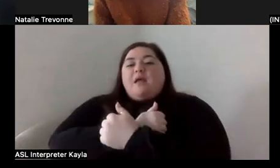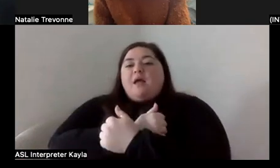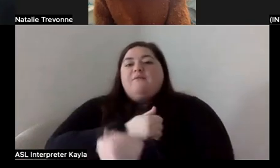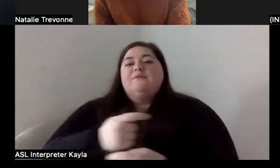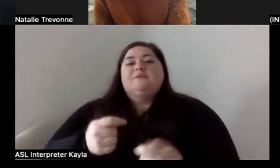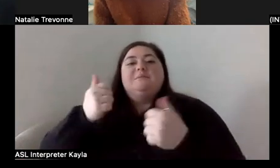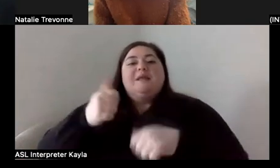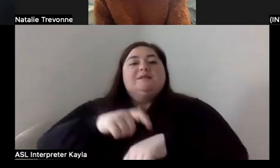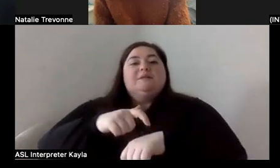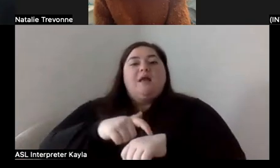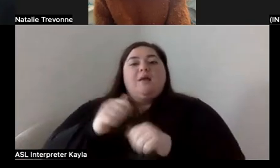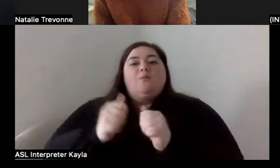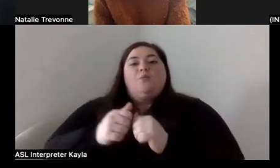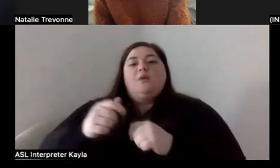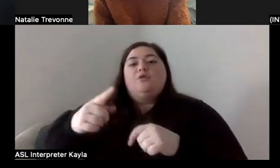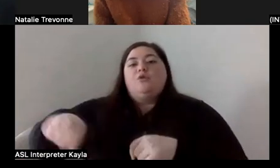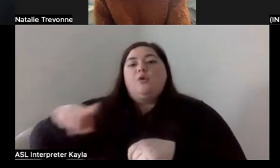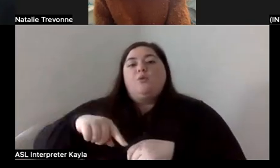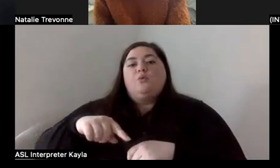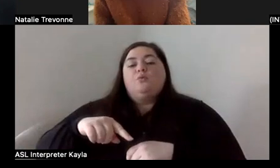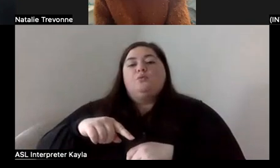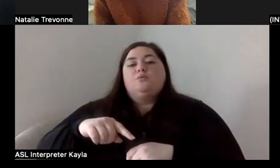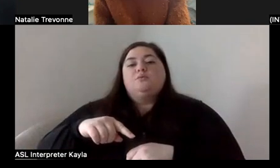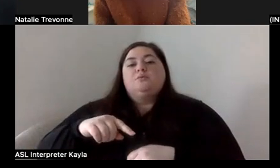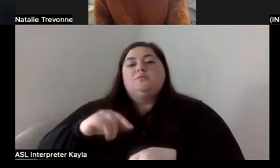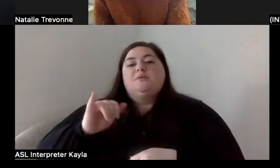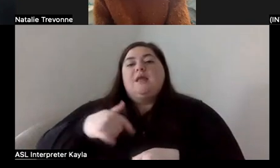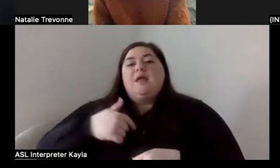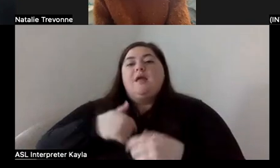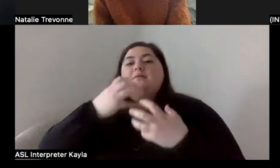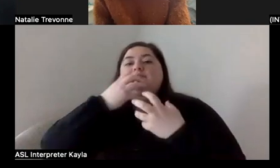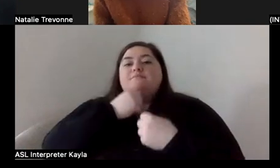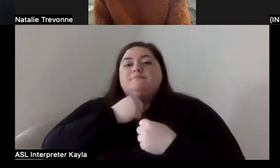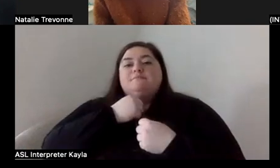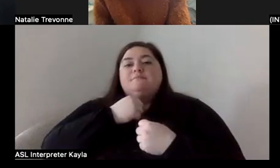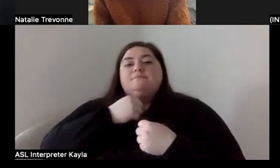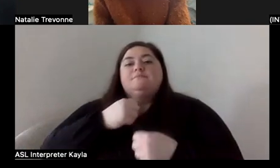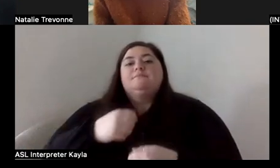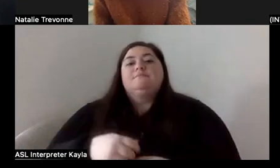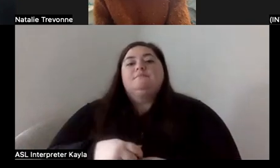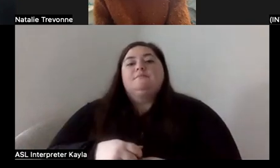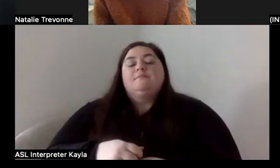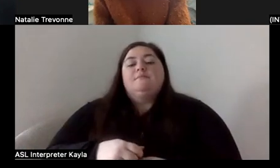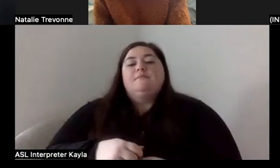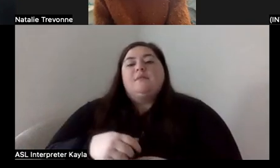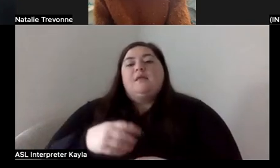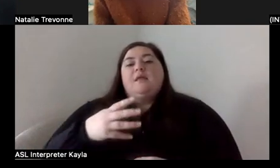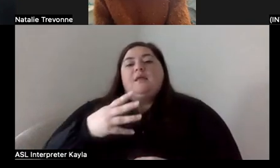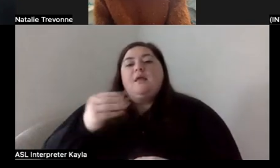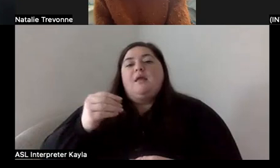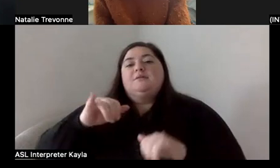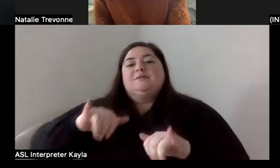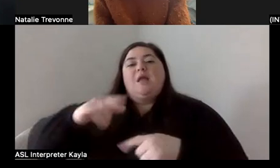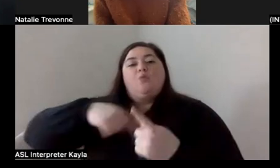spending time with those around me that I really treasure, and surrounding myself with positive